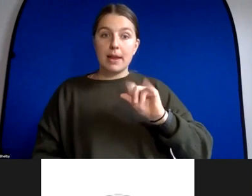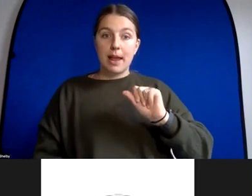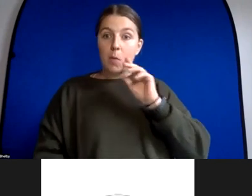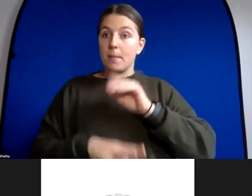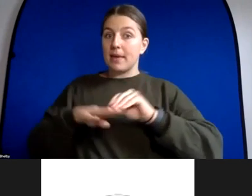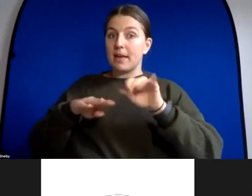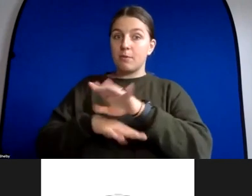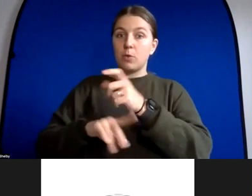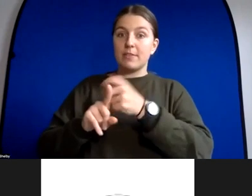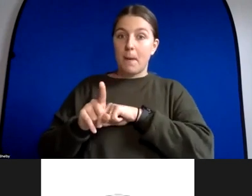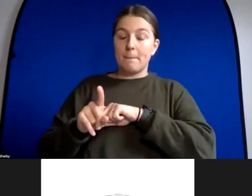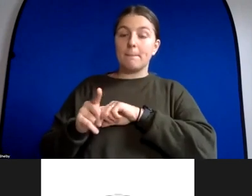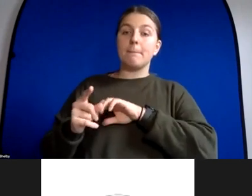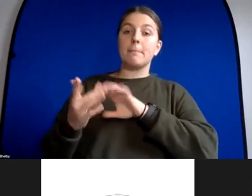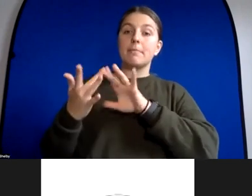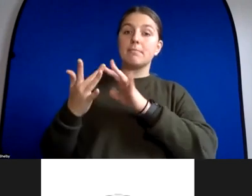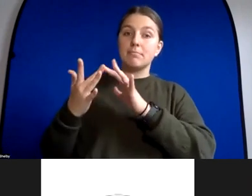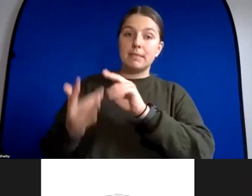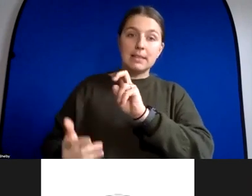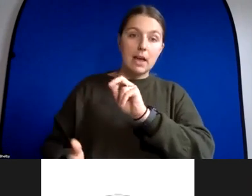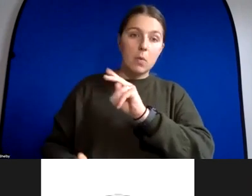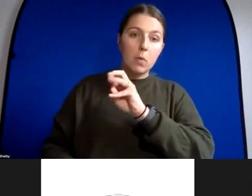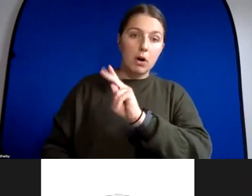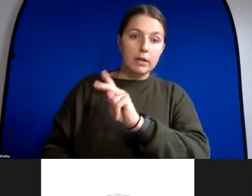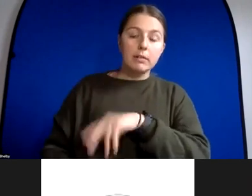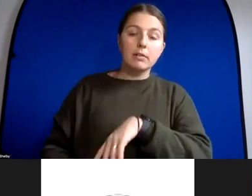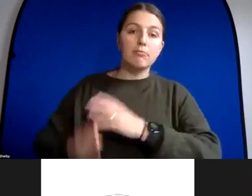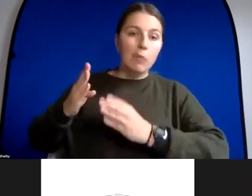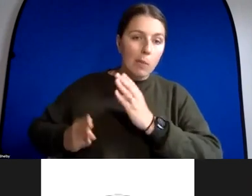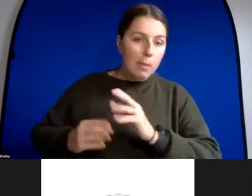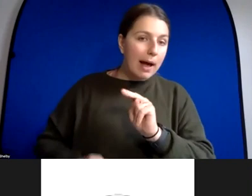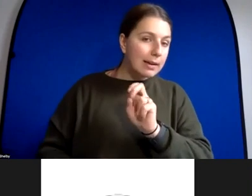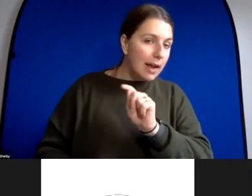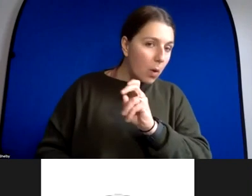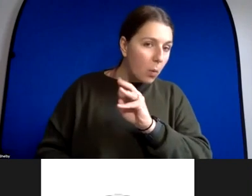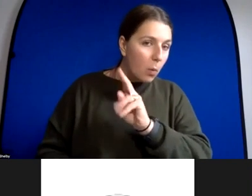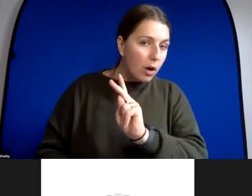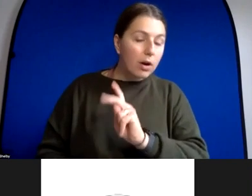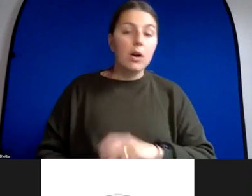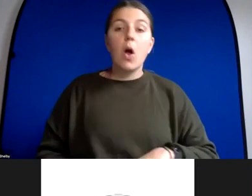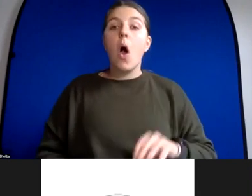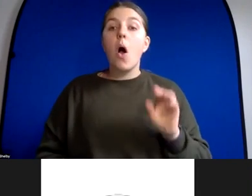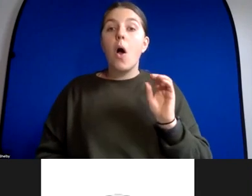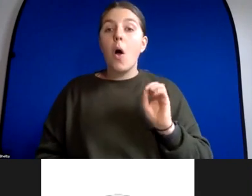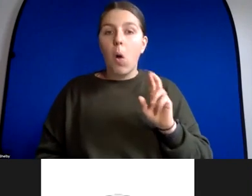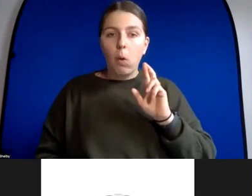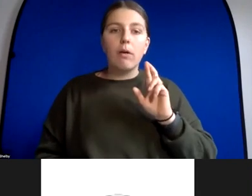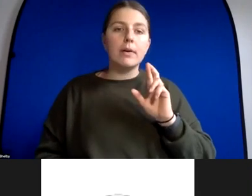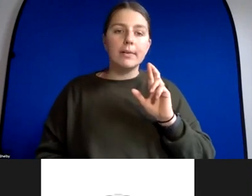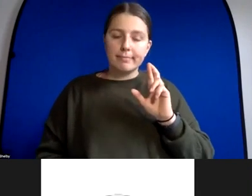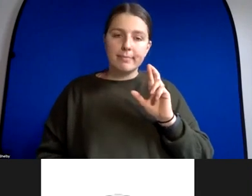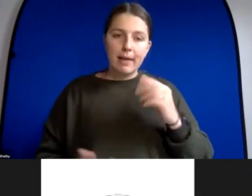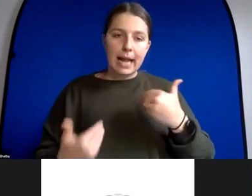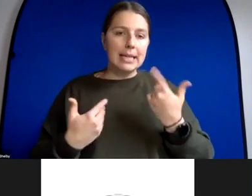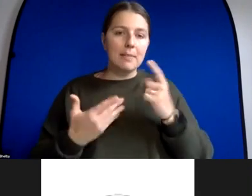these content networks these bot networks or has some mechanism for filtering that content out